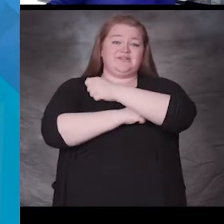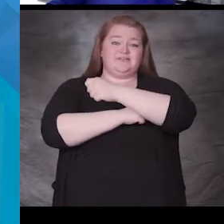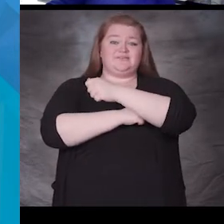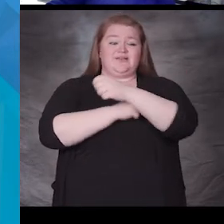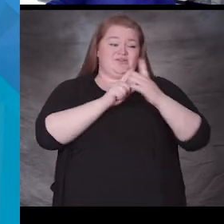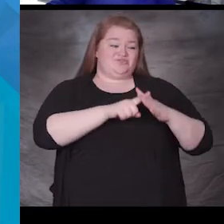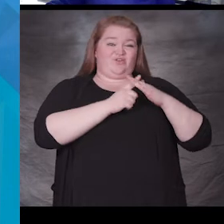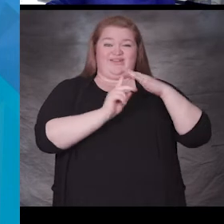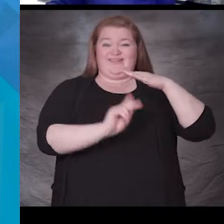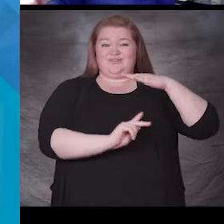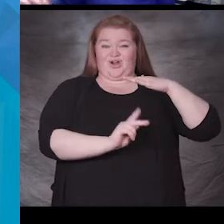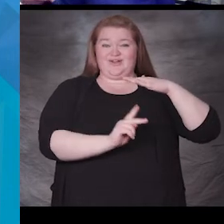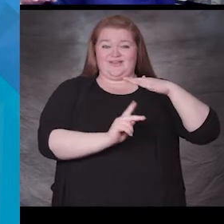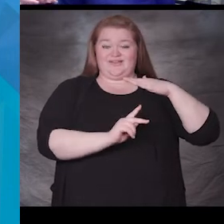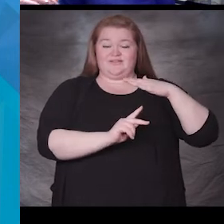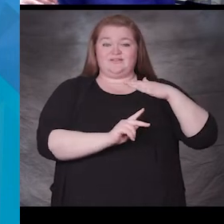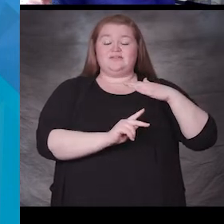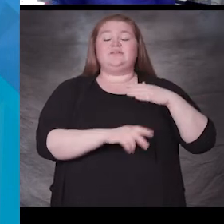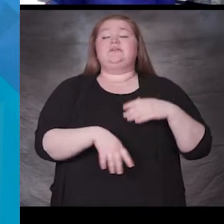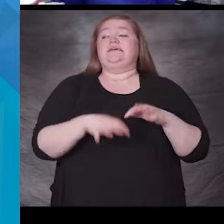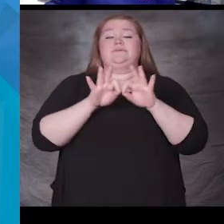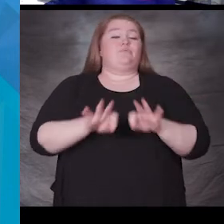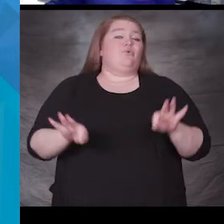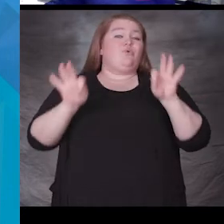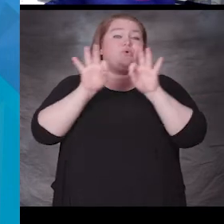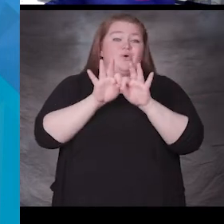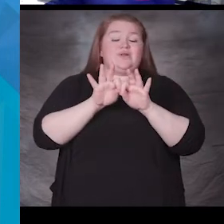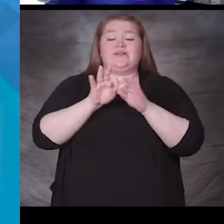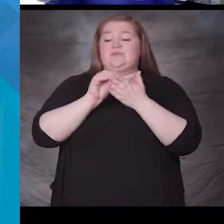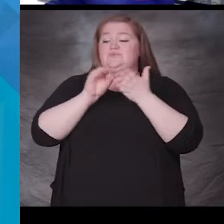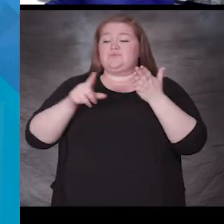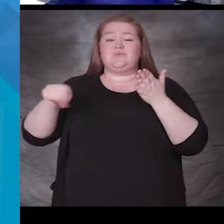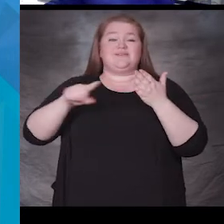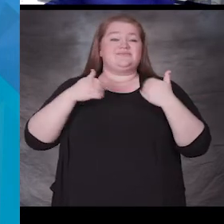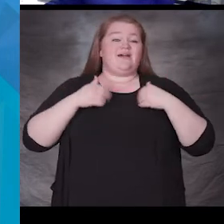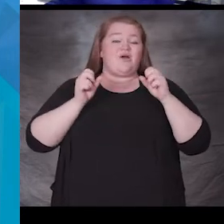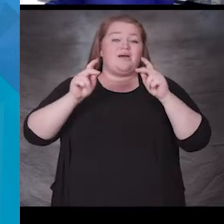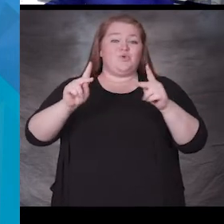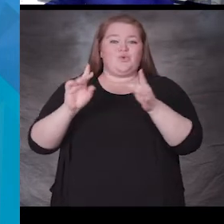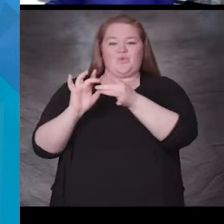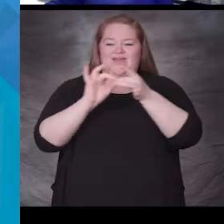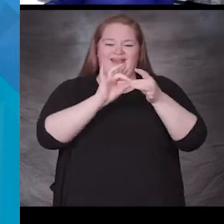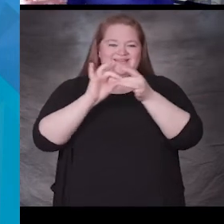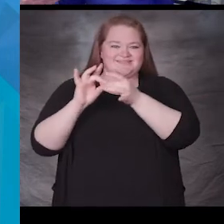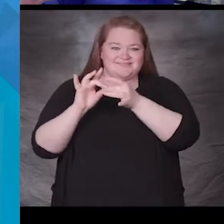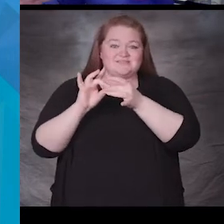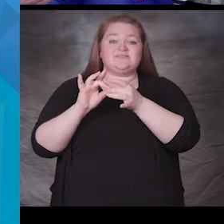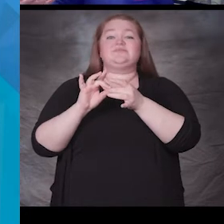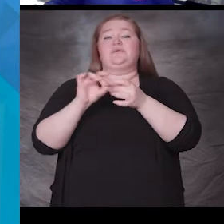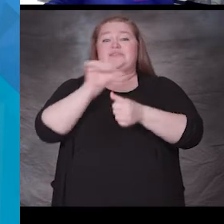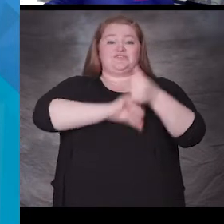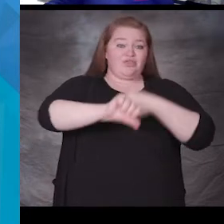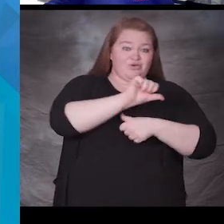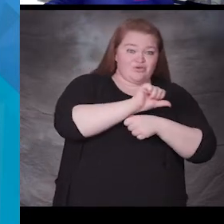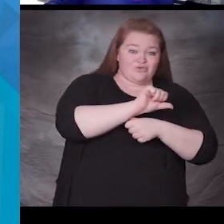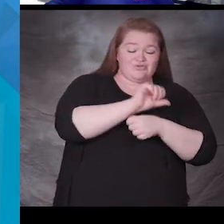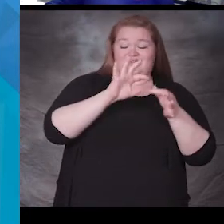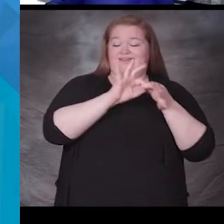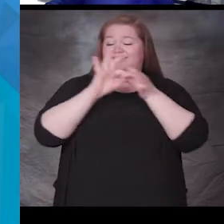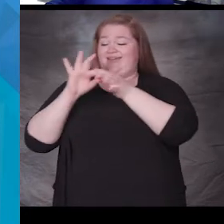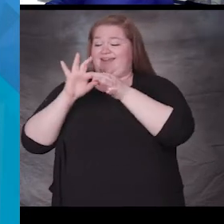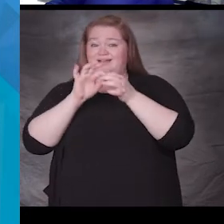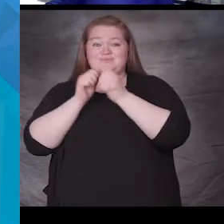that we are giving kids opportunities to connect with one another through All Start Connects, connect with their teachers.